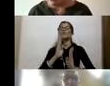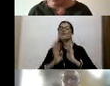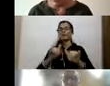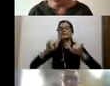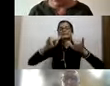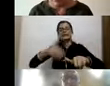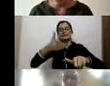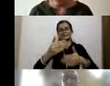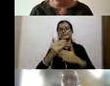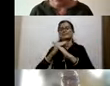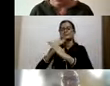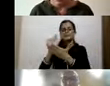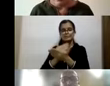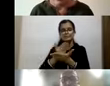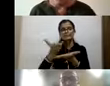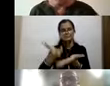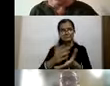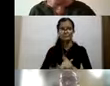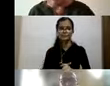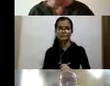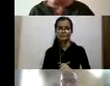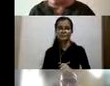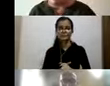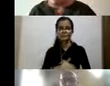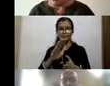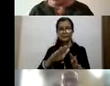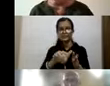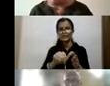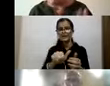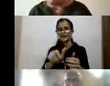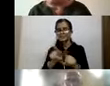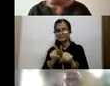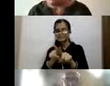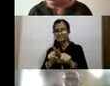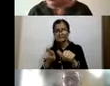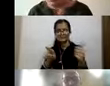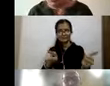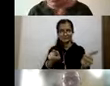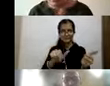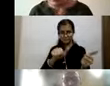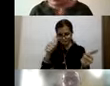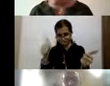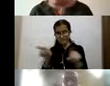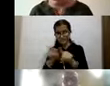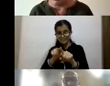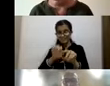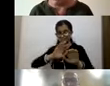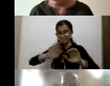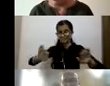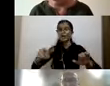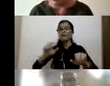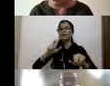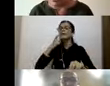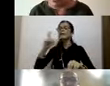reserve forest. That belongs to the forest department. To the left of the sign is us. And to the right of the sign is another owner who's the cousin of this owner